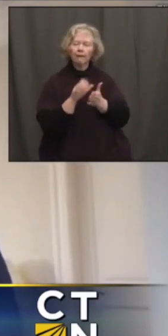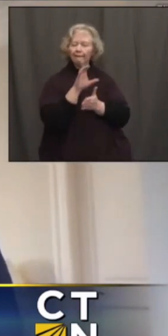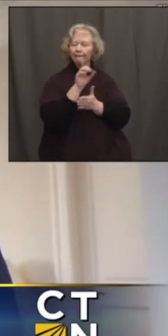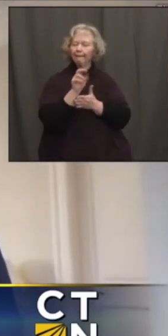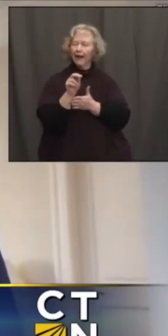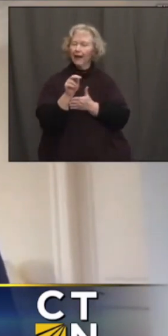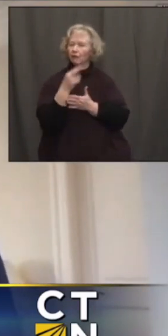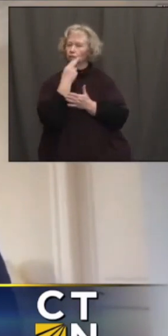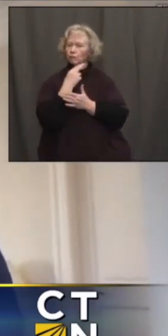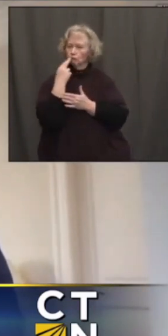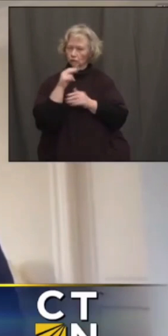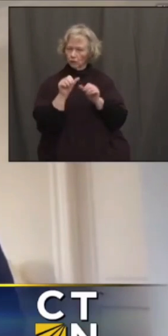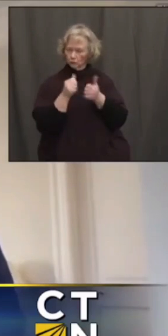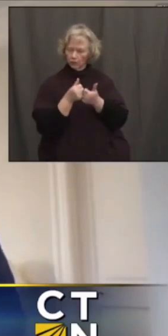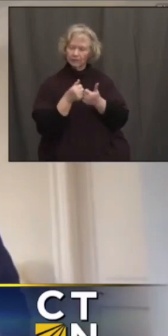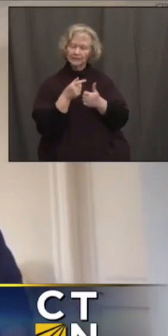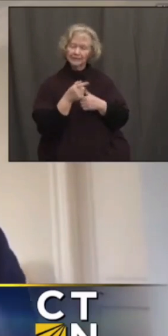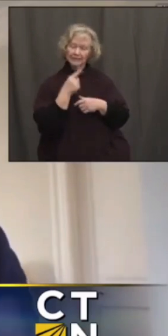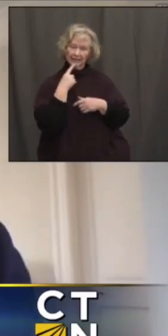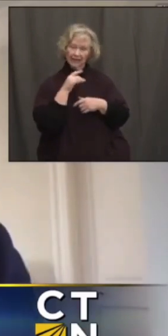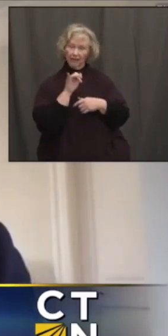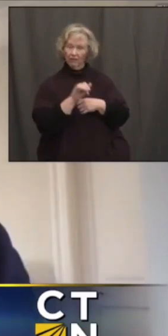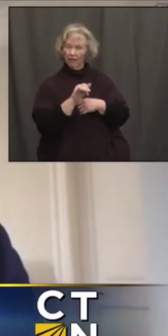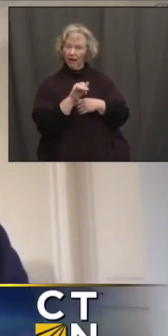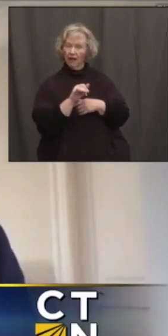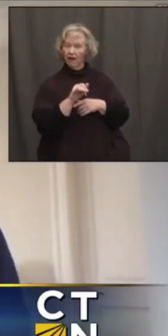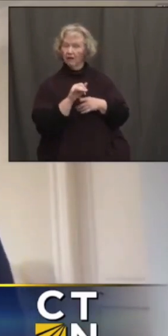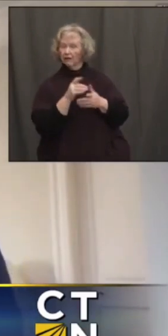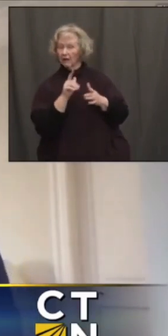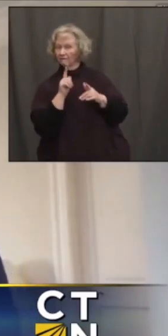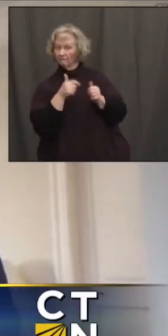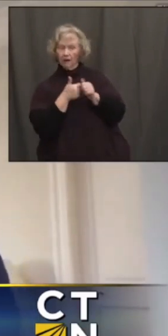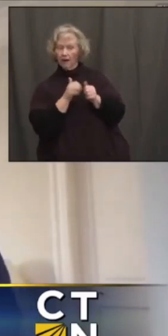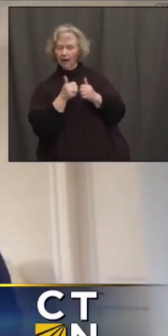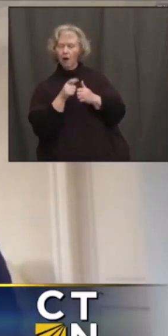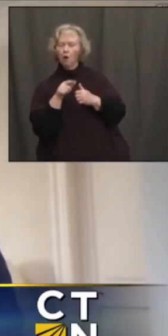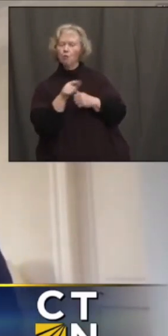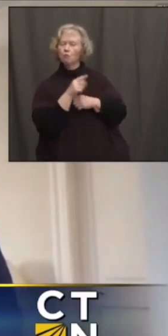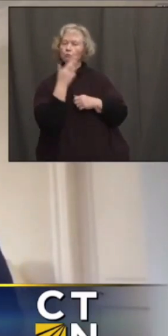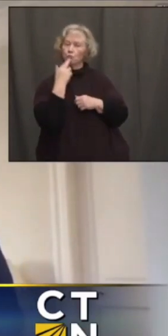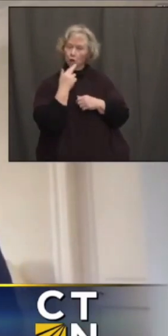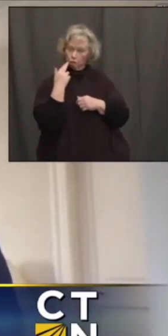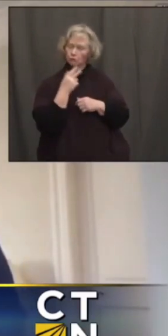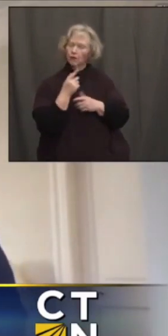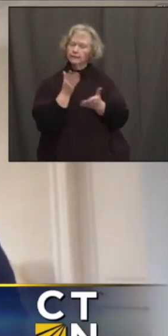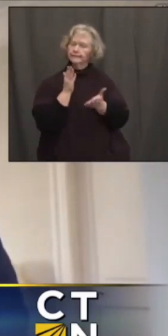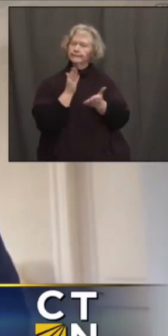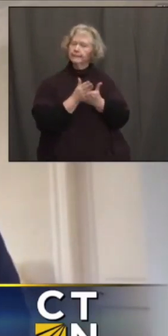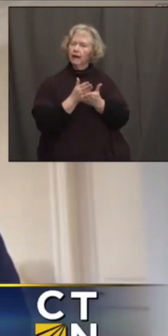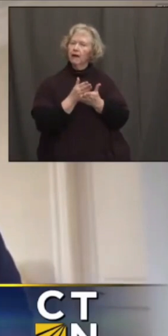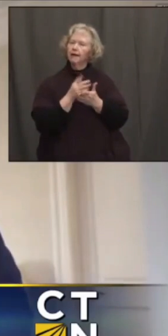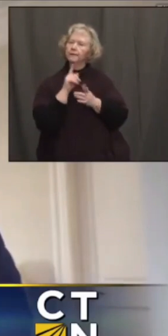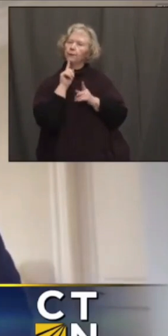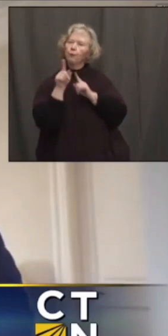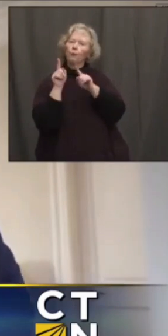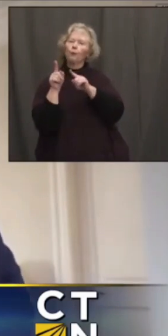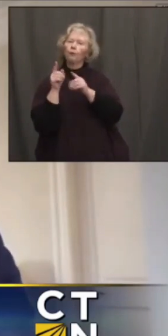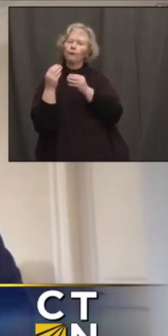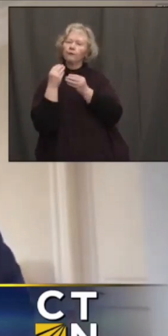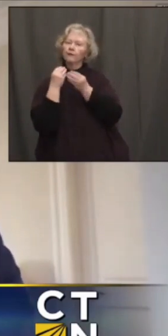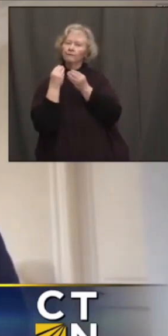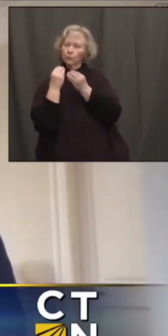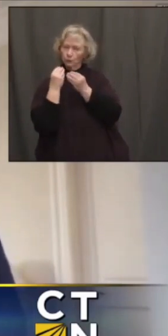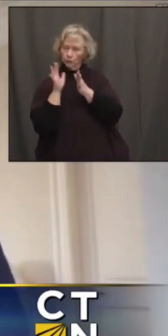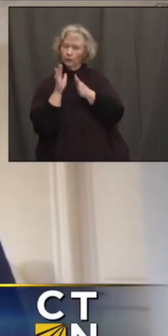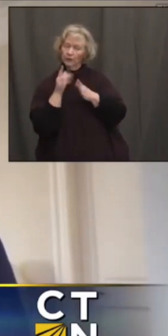but the data that they reference are restaurants that have stopped ordering food. So not necessarily ones that have shut their doors permanently, but they've shut them until